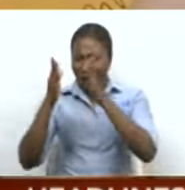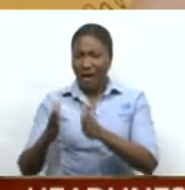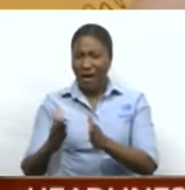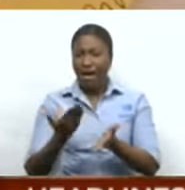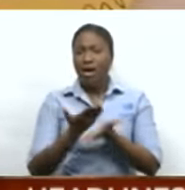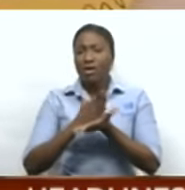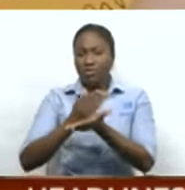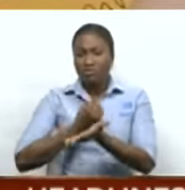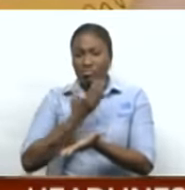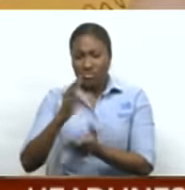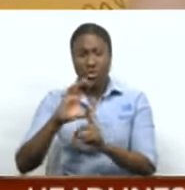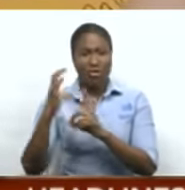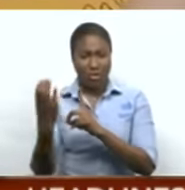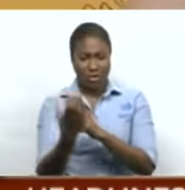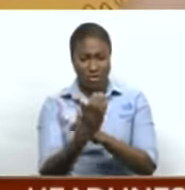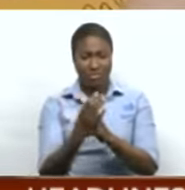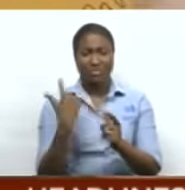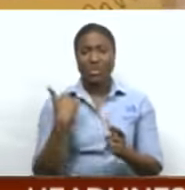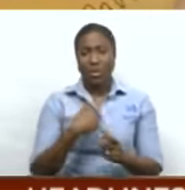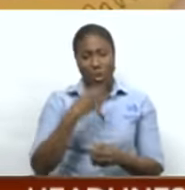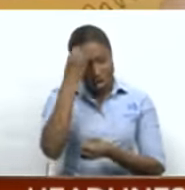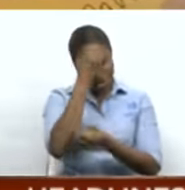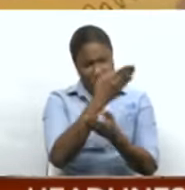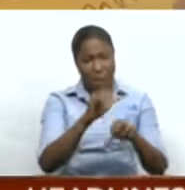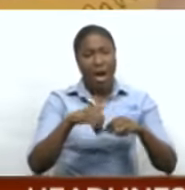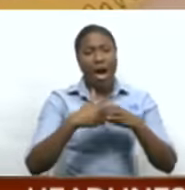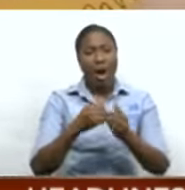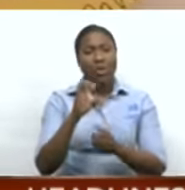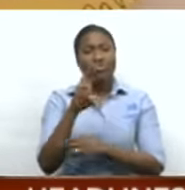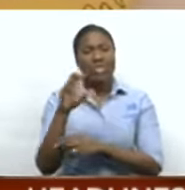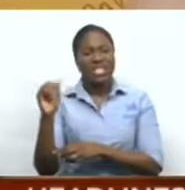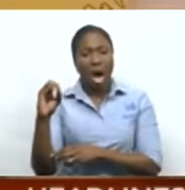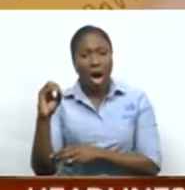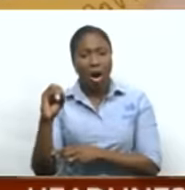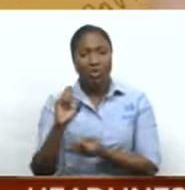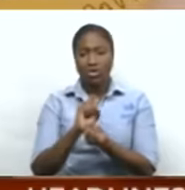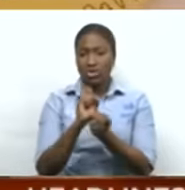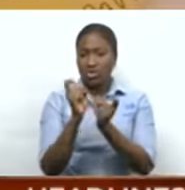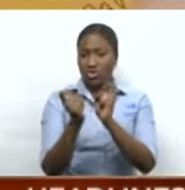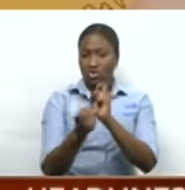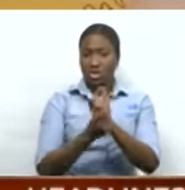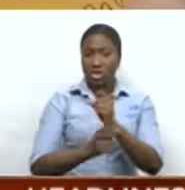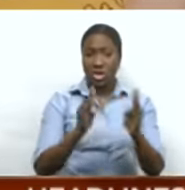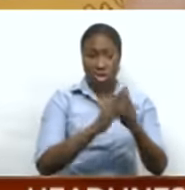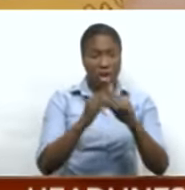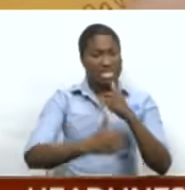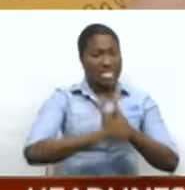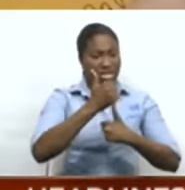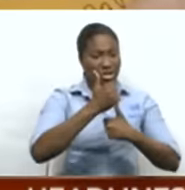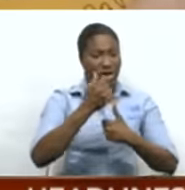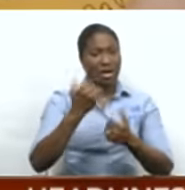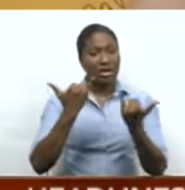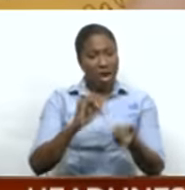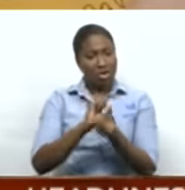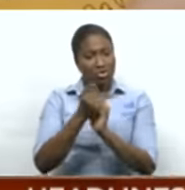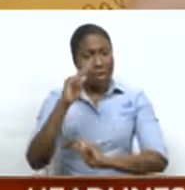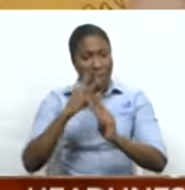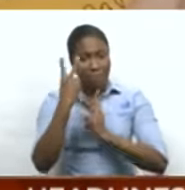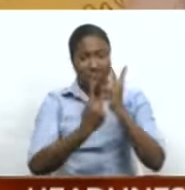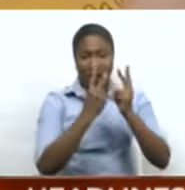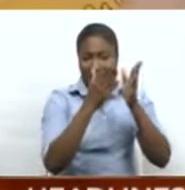tonight's travel segment, we tell you how Curacao transformed a dangerous town into a tourist destination.